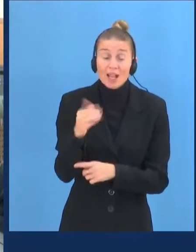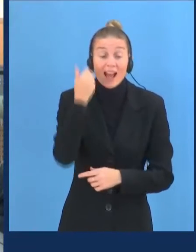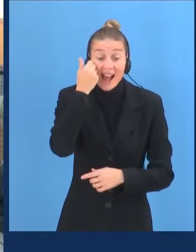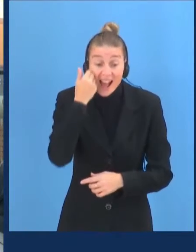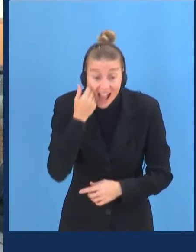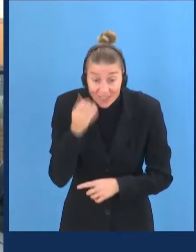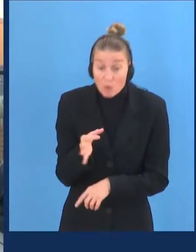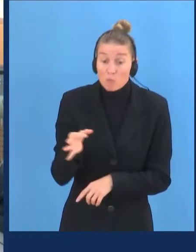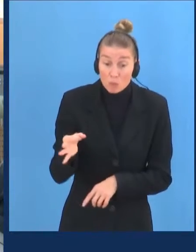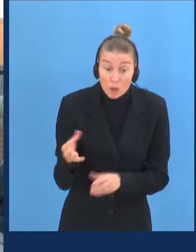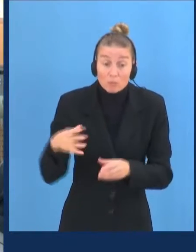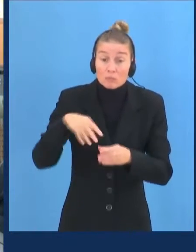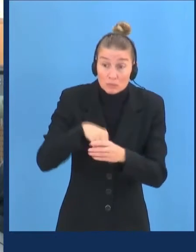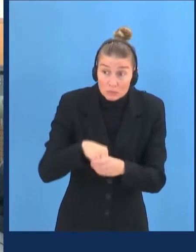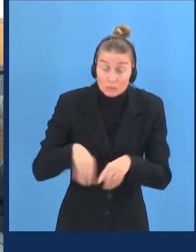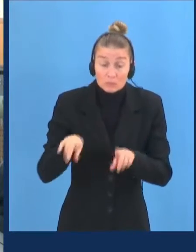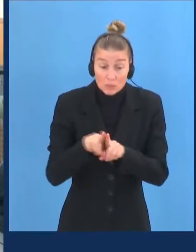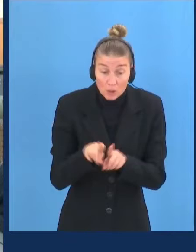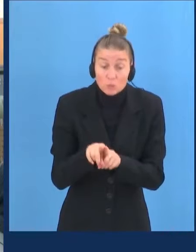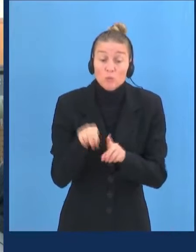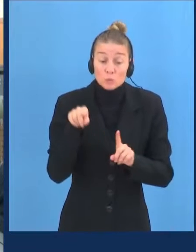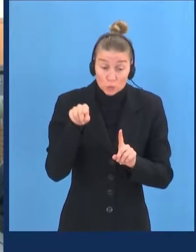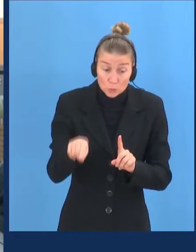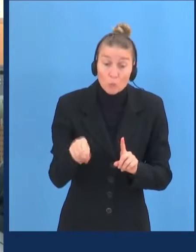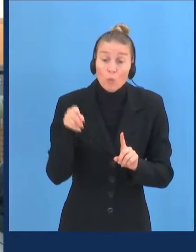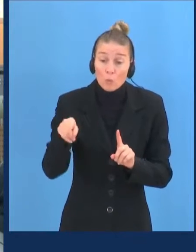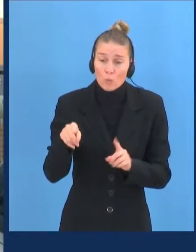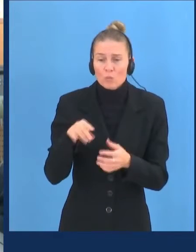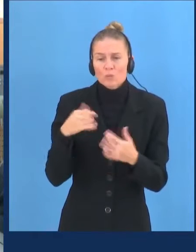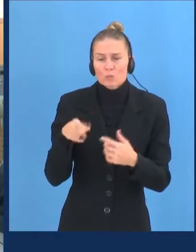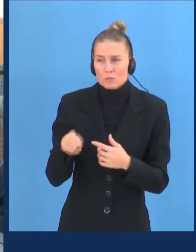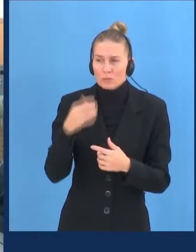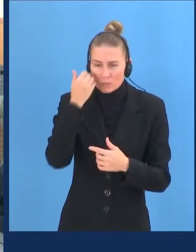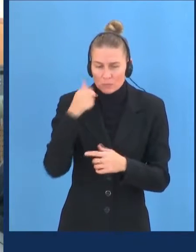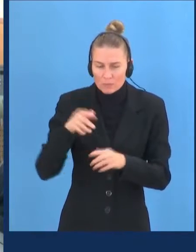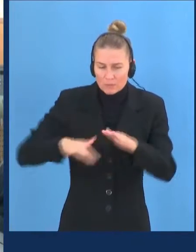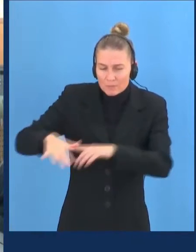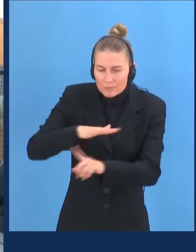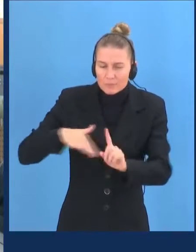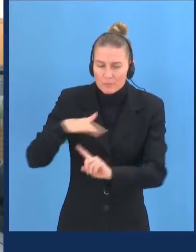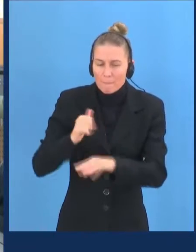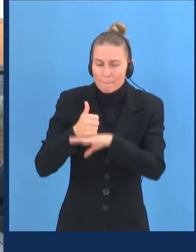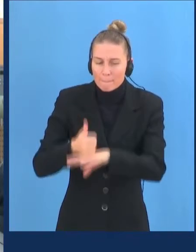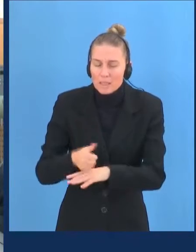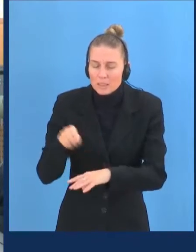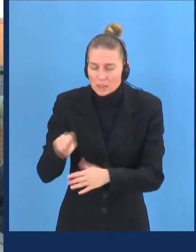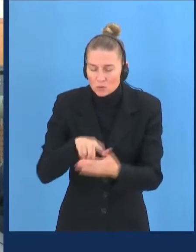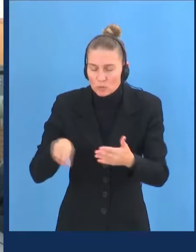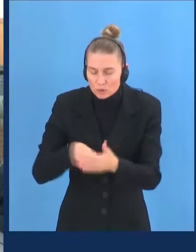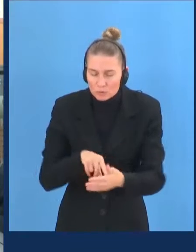include also decent base discrimination. However, current provisions do not address the hierarchical discrimination